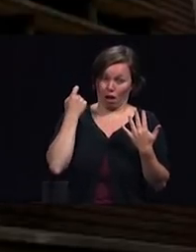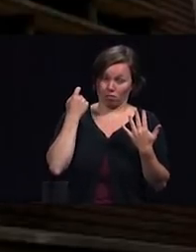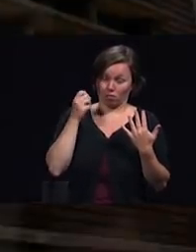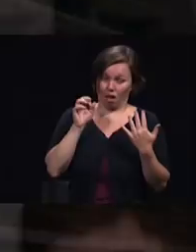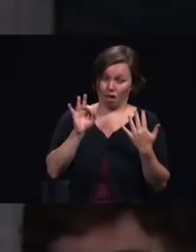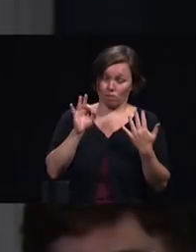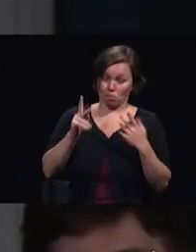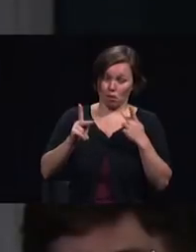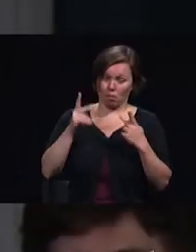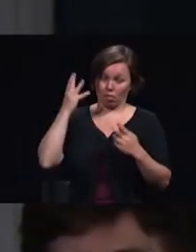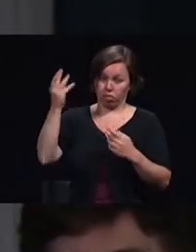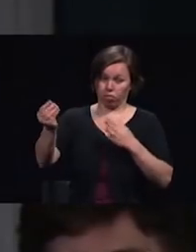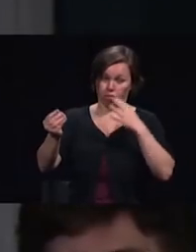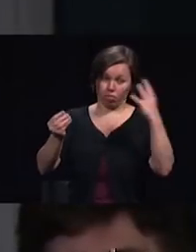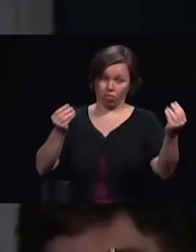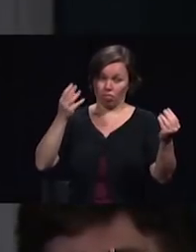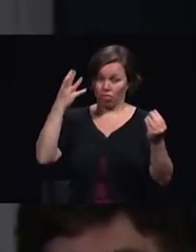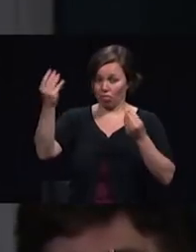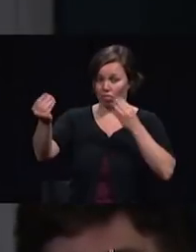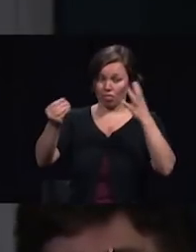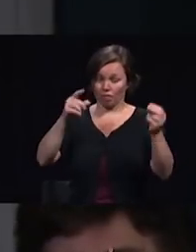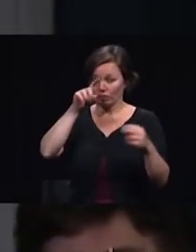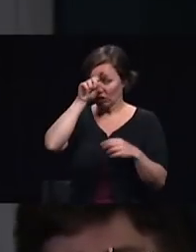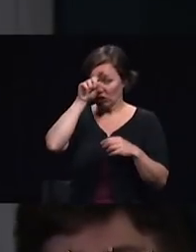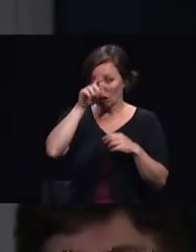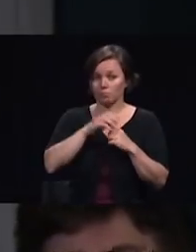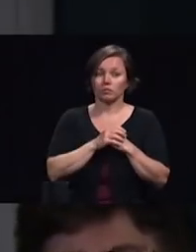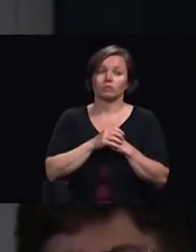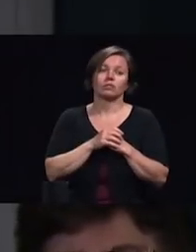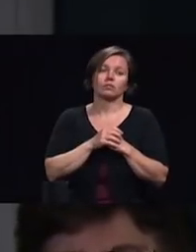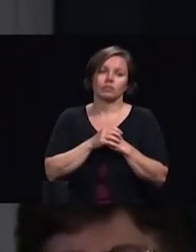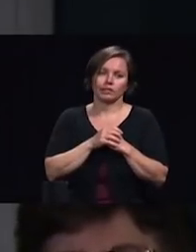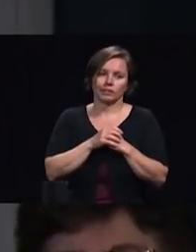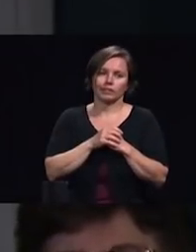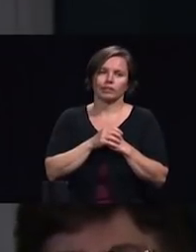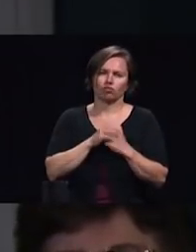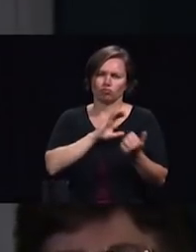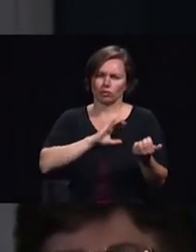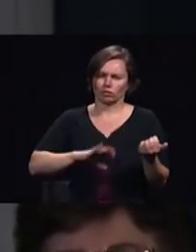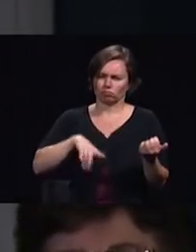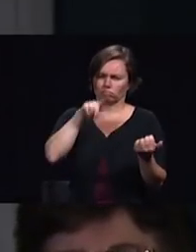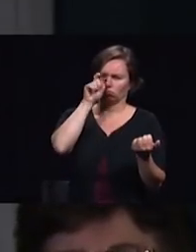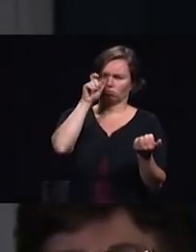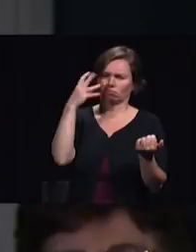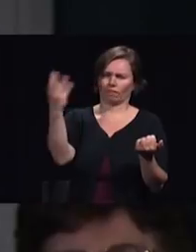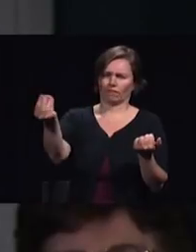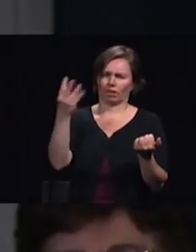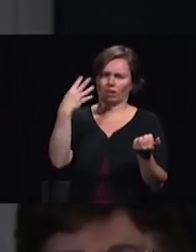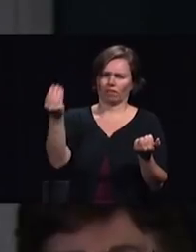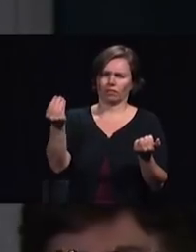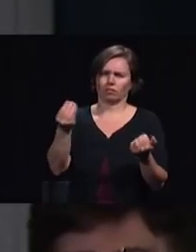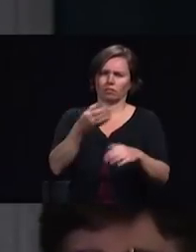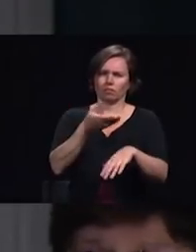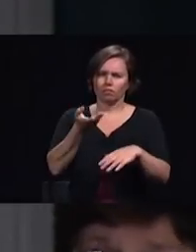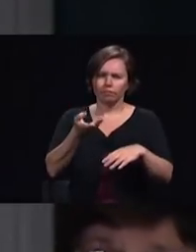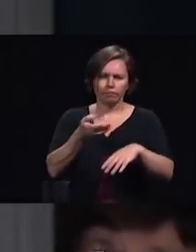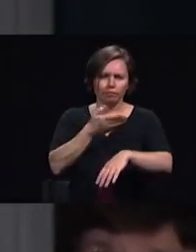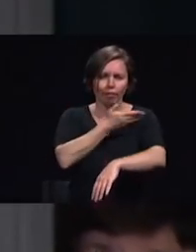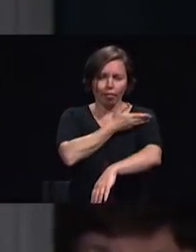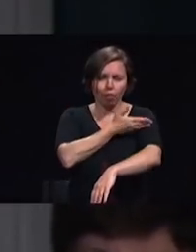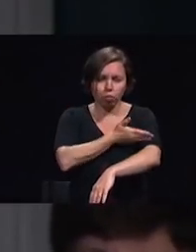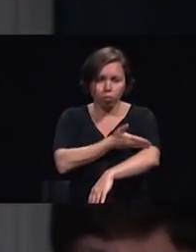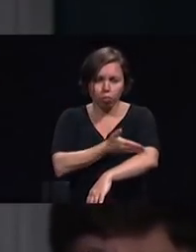Egyptians over the years of Christian background there has been a steep decline in this church